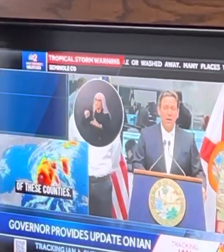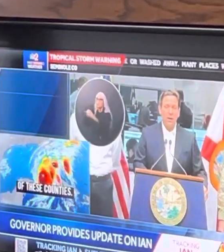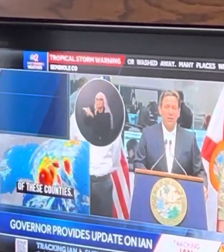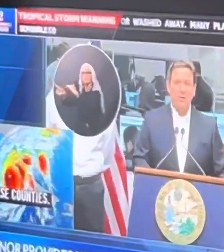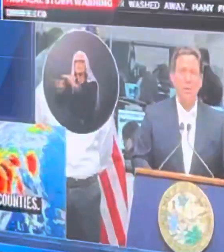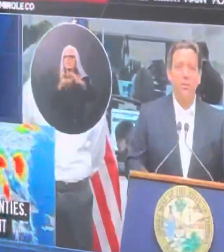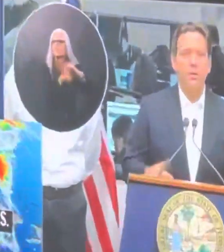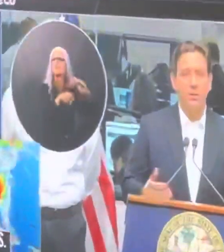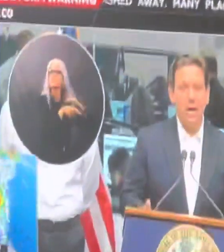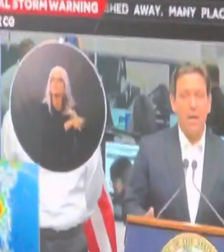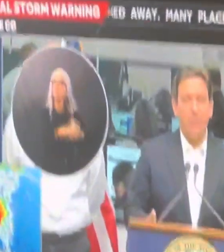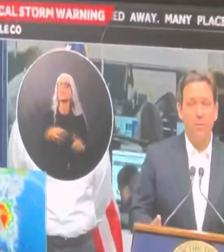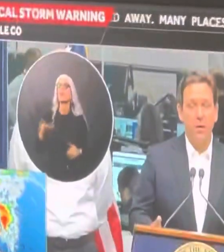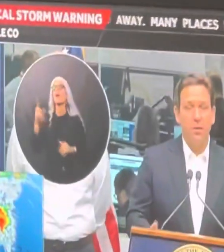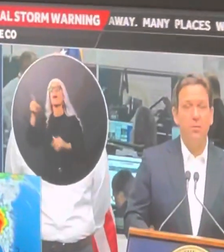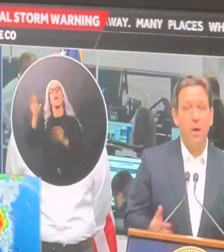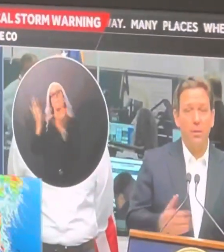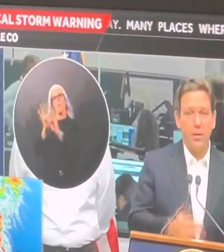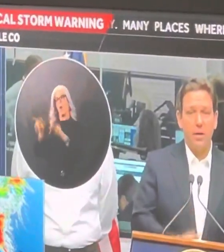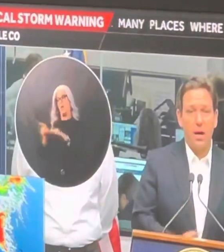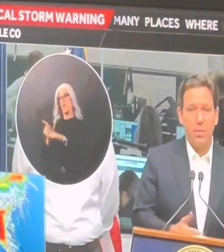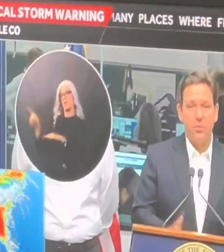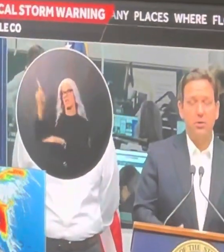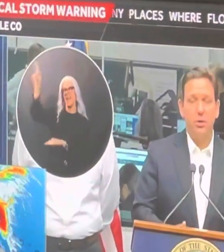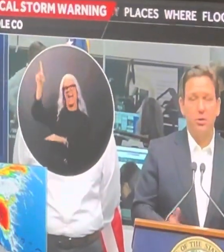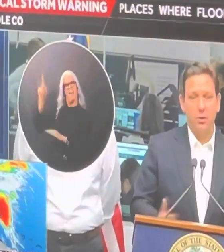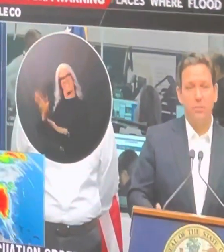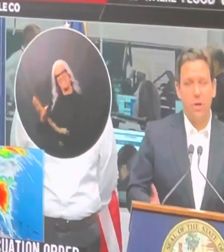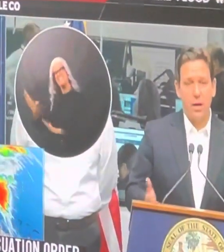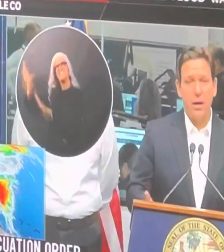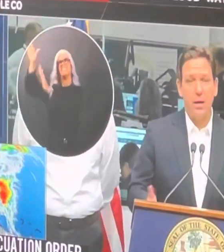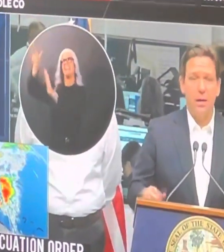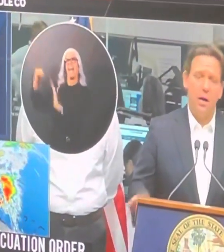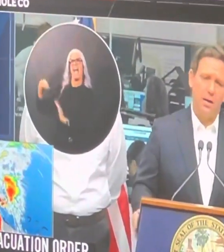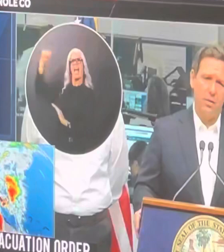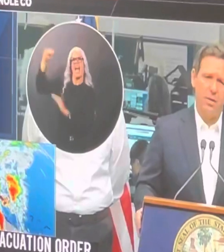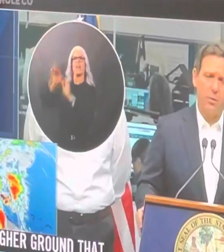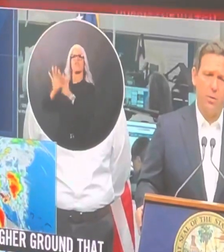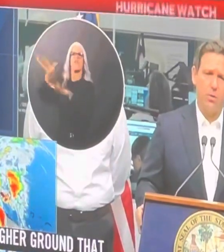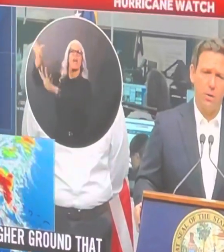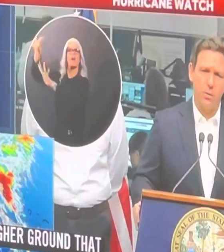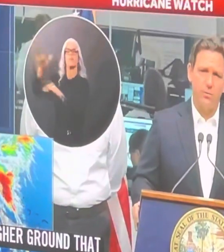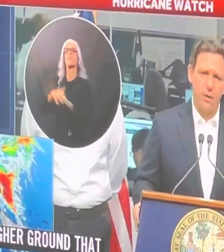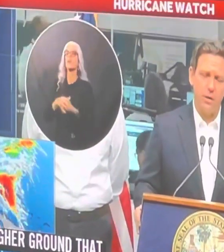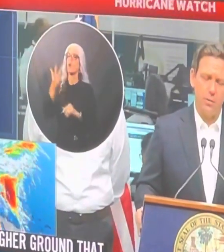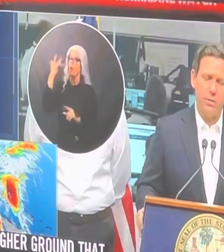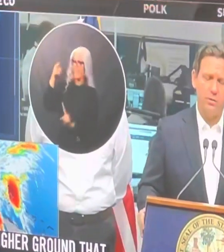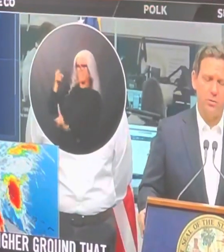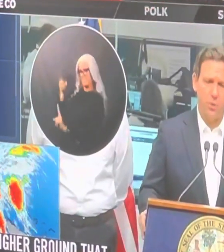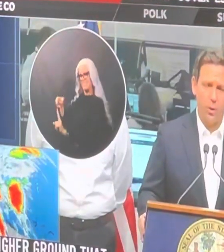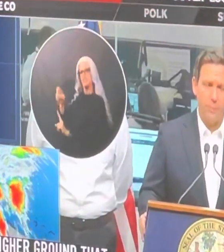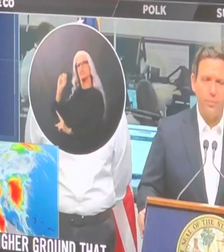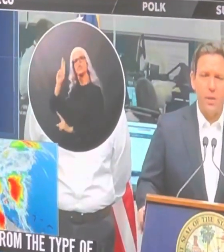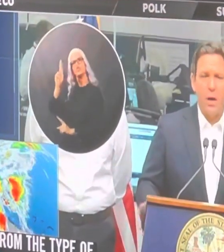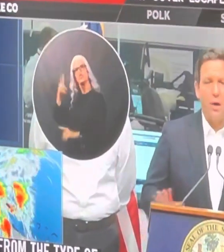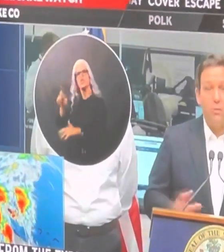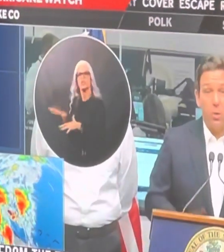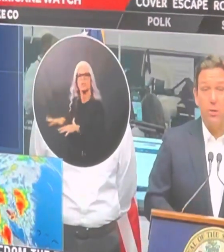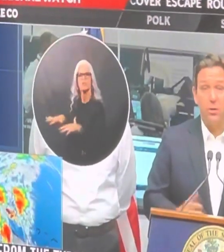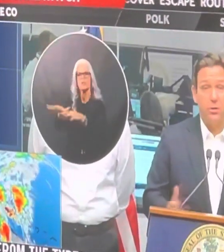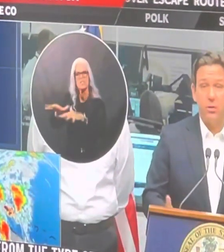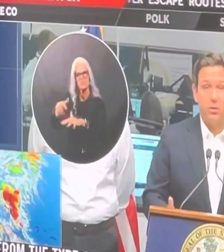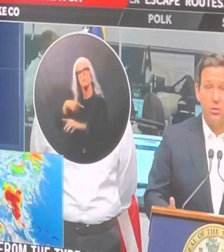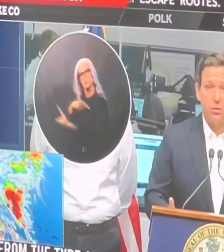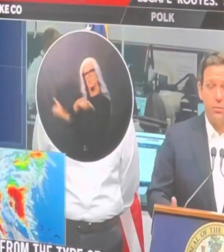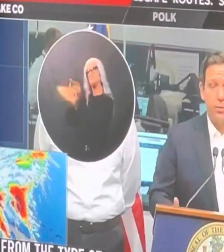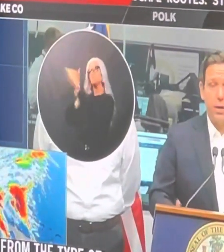uh that is going to be safe from the type of surge and flooding uh that we're that we're fearing with this storm of